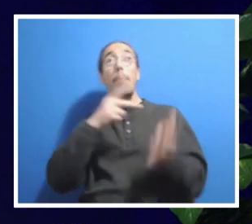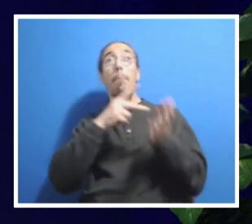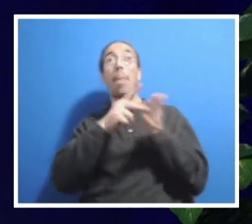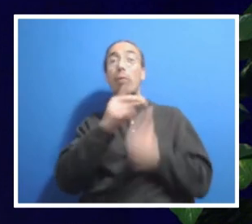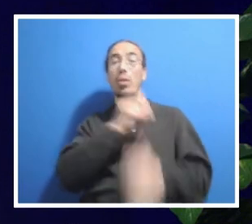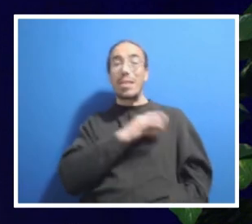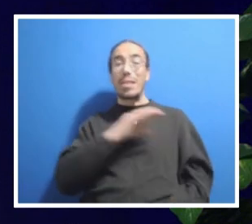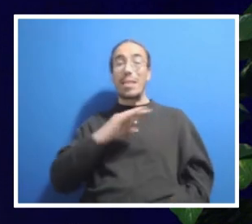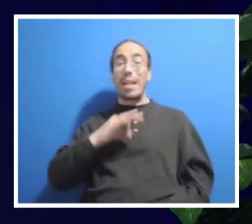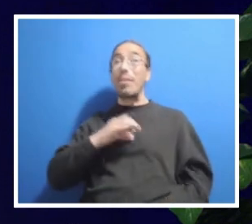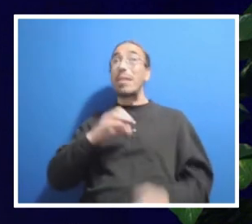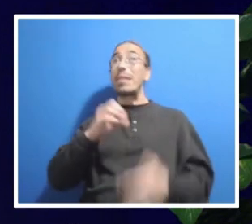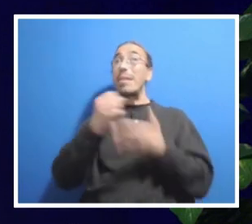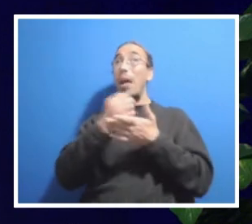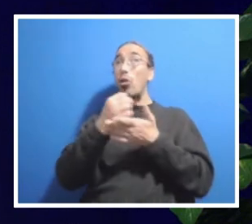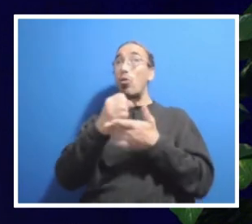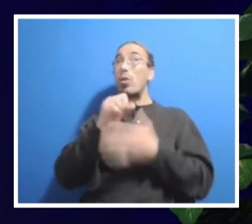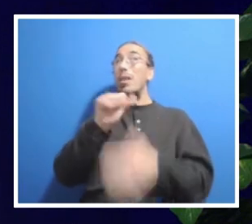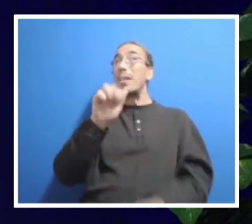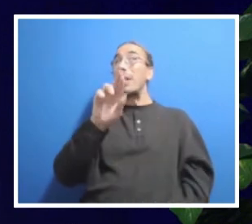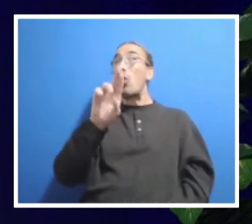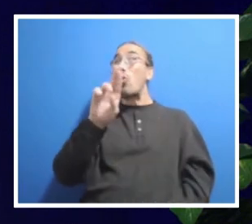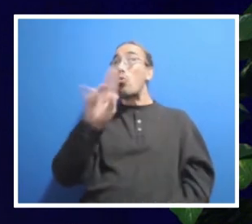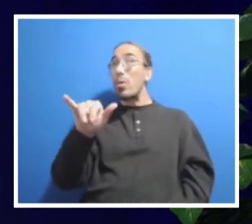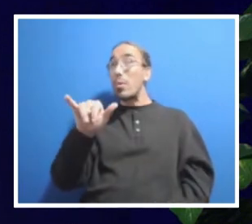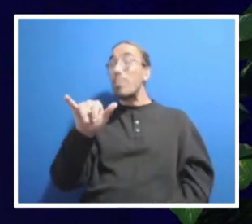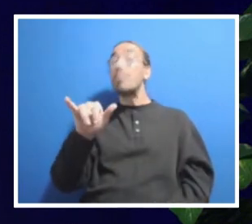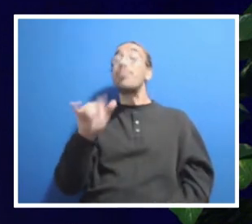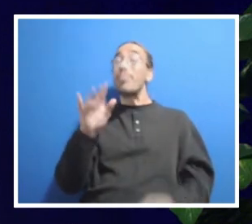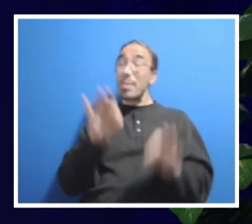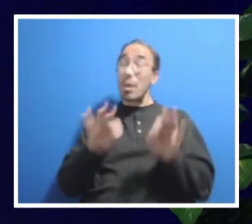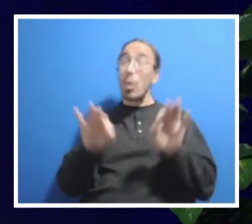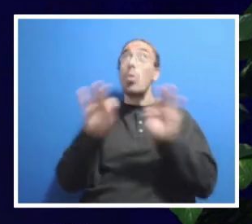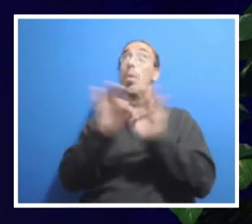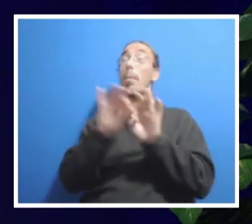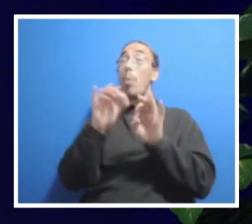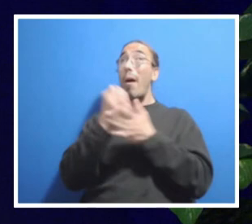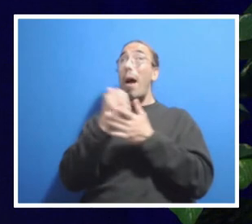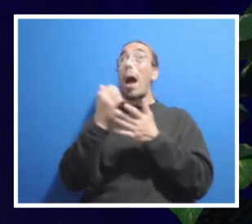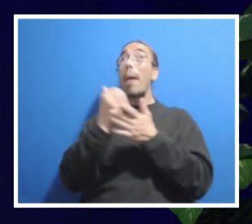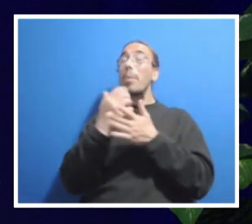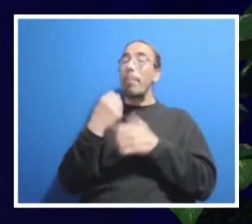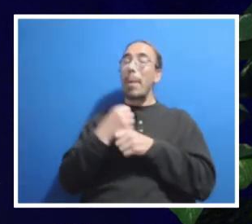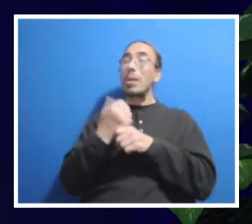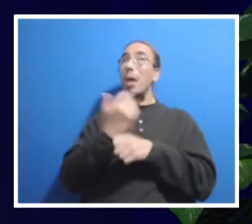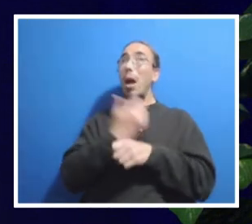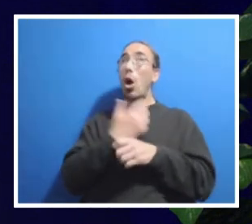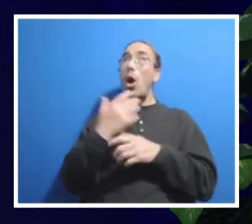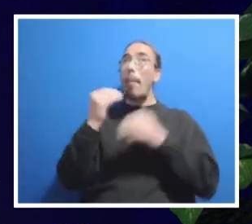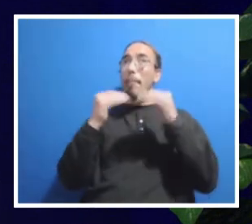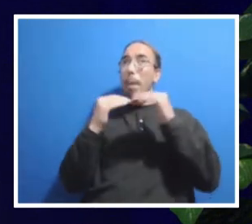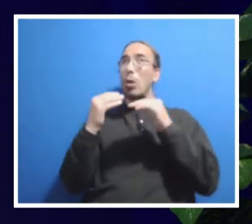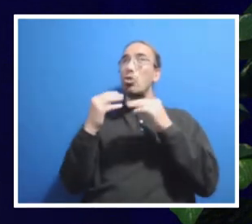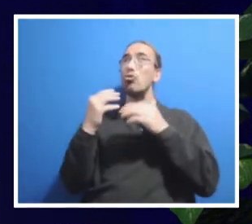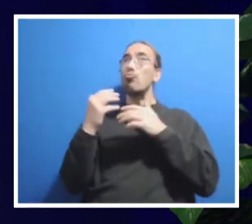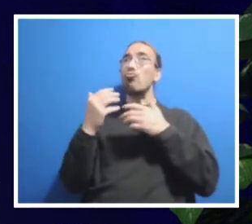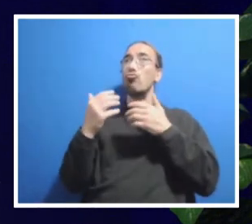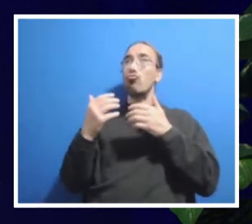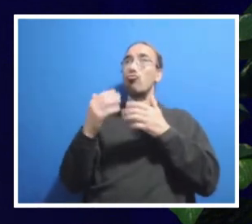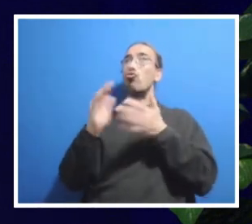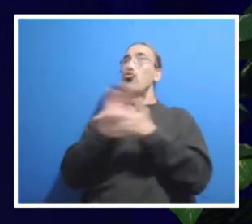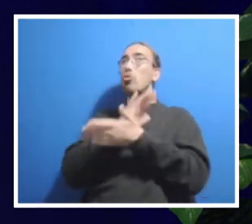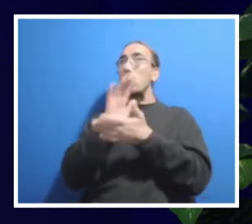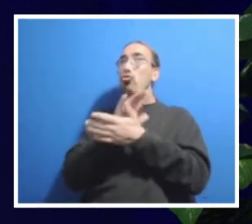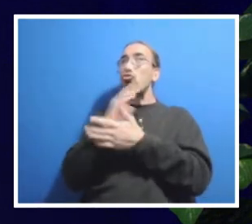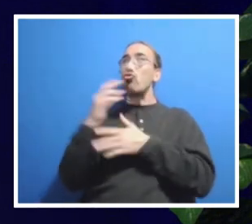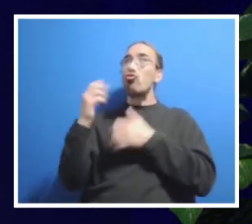of our finances. It's what makes our balance sheet really strong. It's what helps support our students. But we have other means